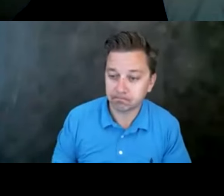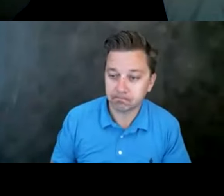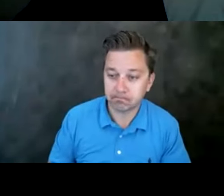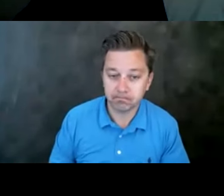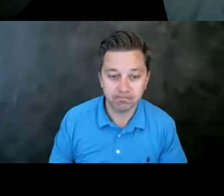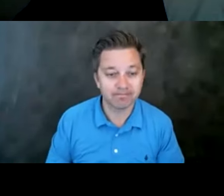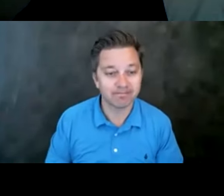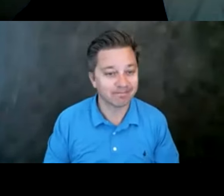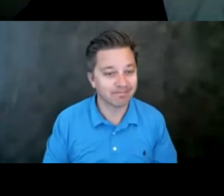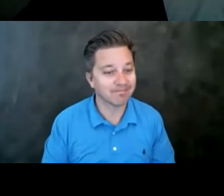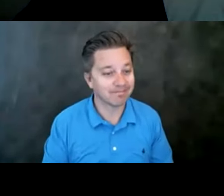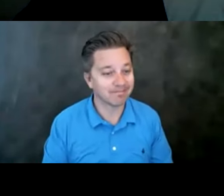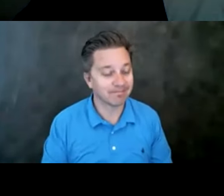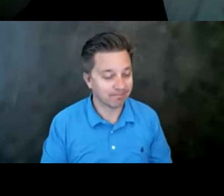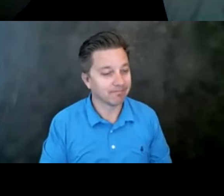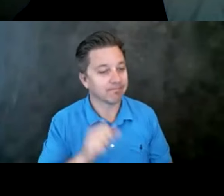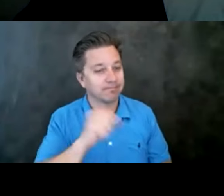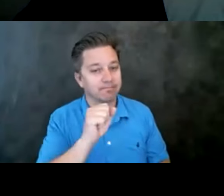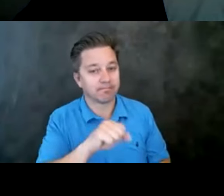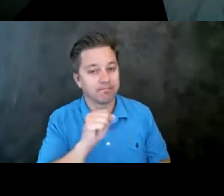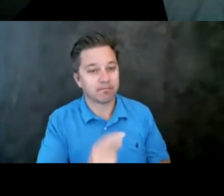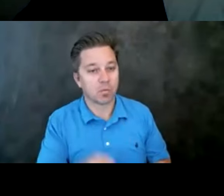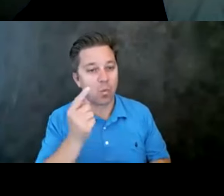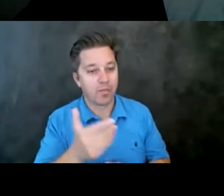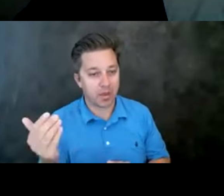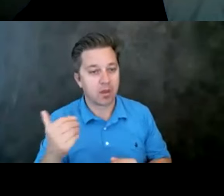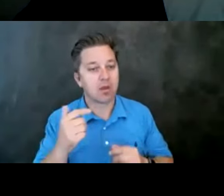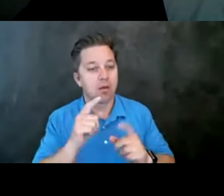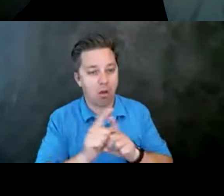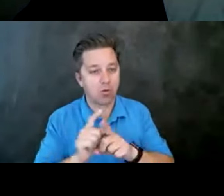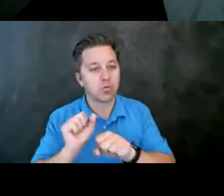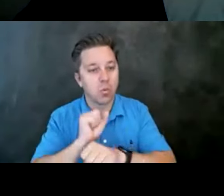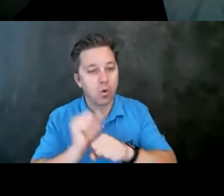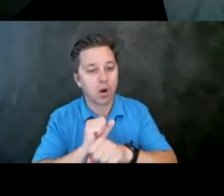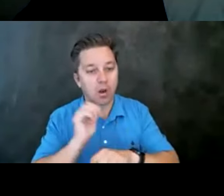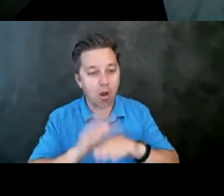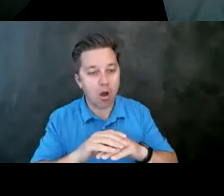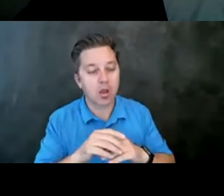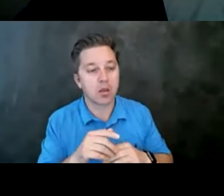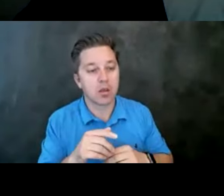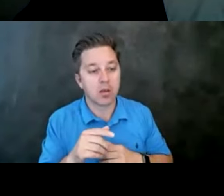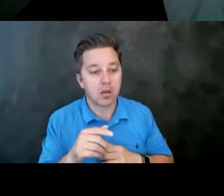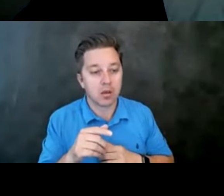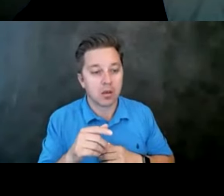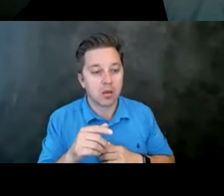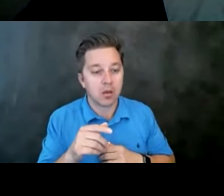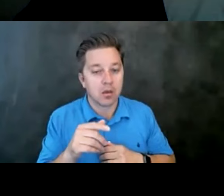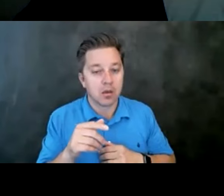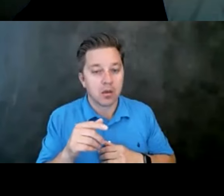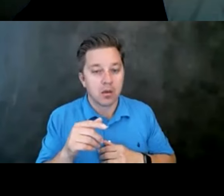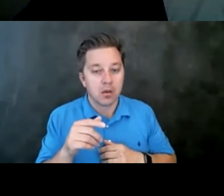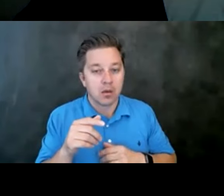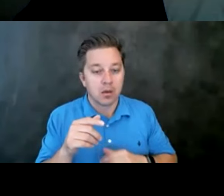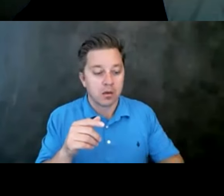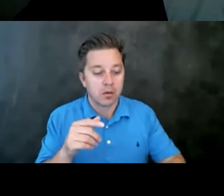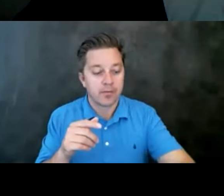Um, yes. One of the things that we're also working on is, um, we wanted to see about